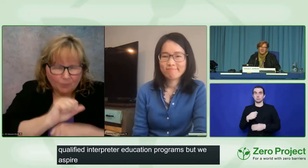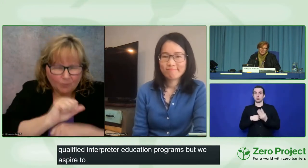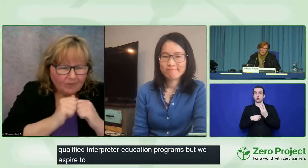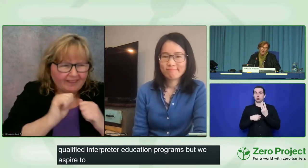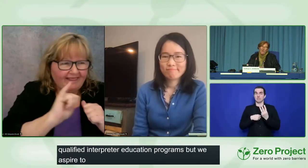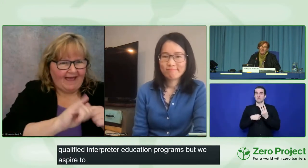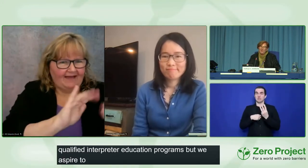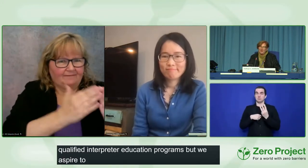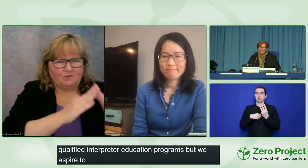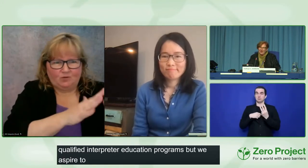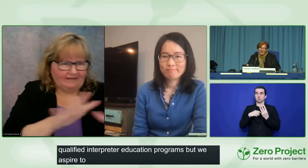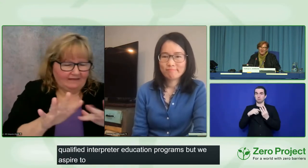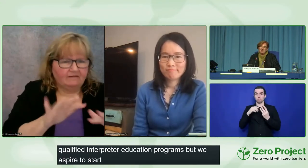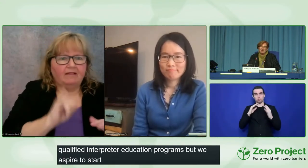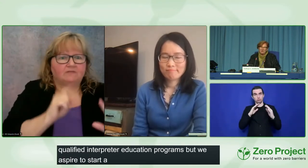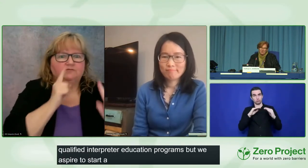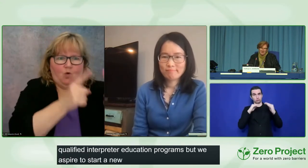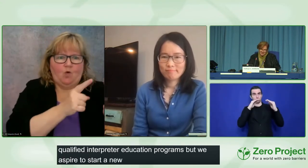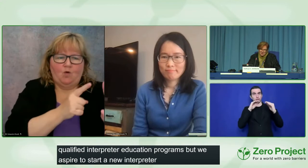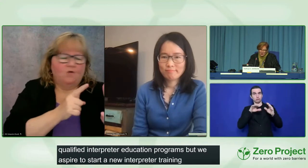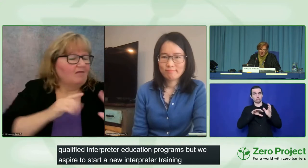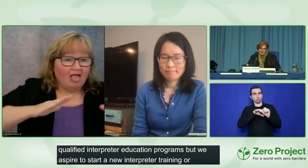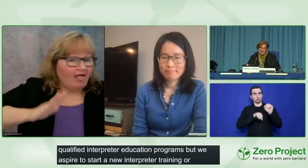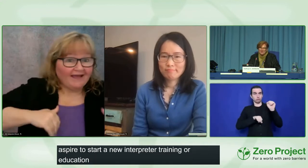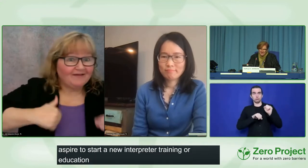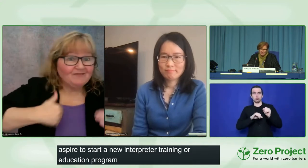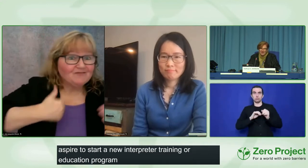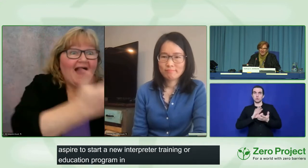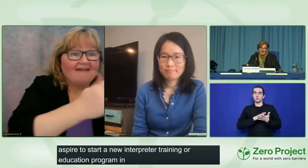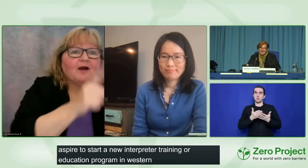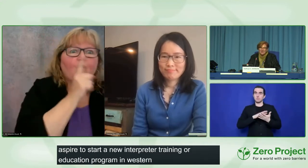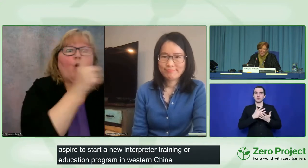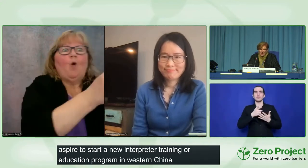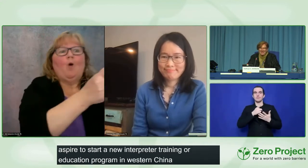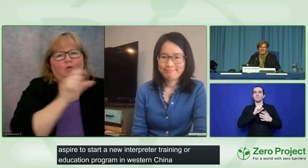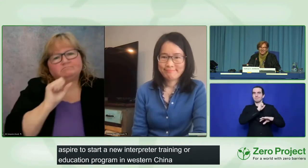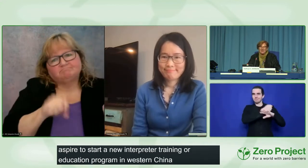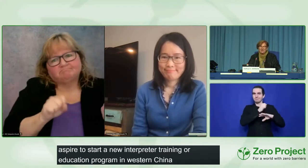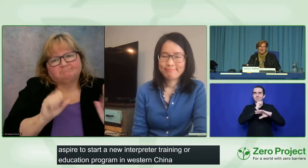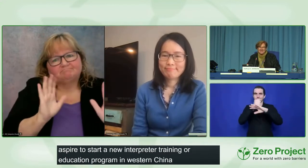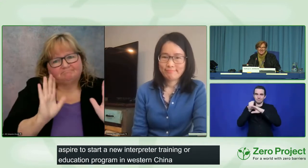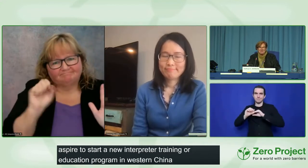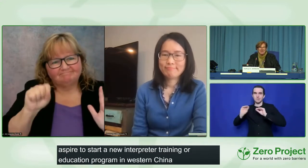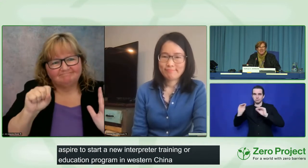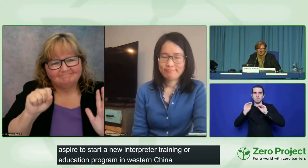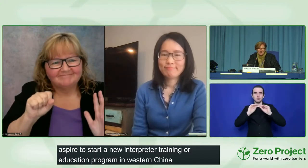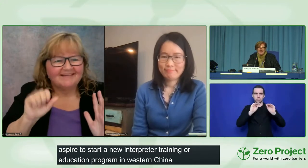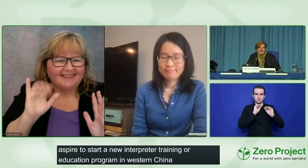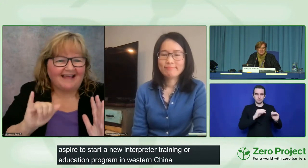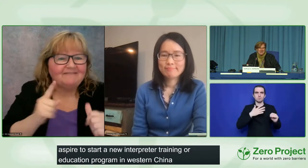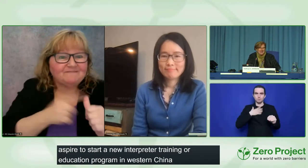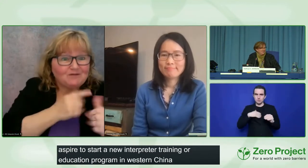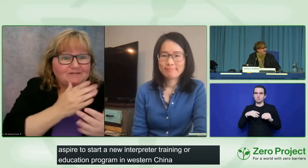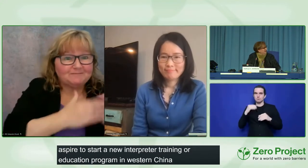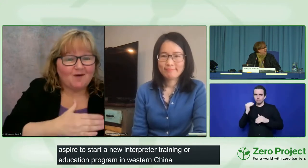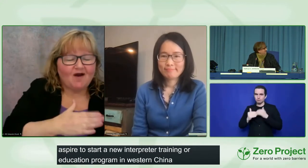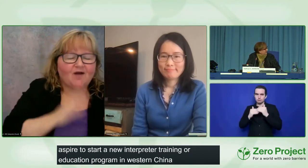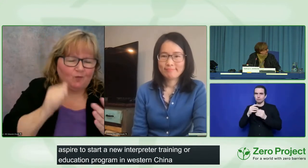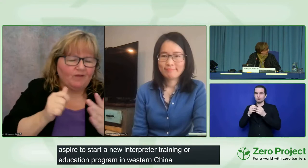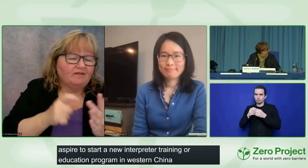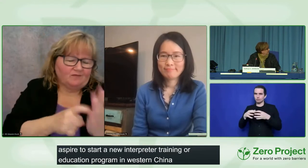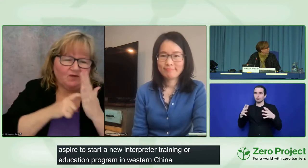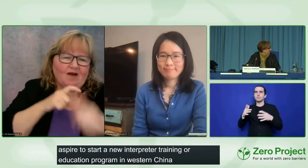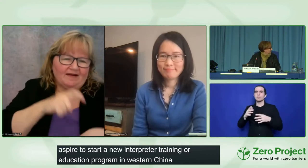So it is a goal. We aren't there yet, but it is a goal. So identifying it as a goal is a good first step. It will take some time.